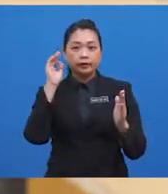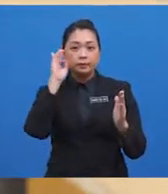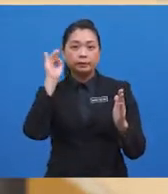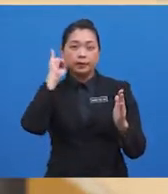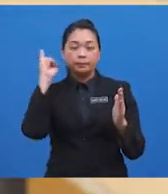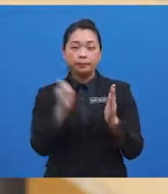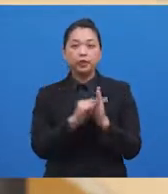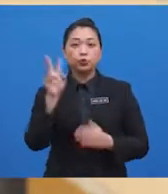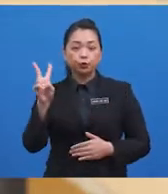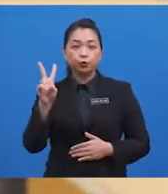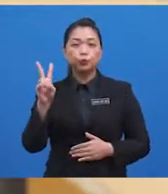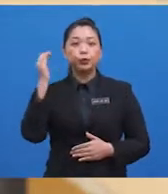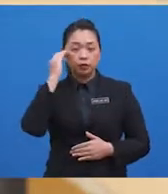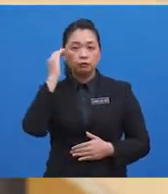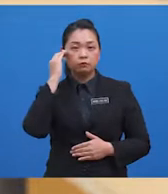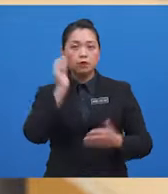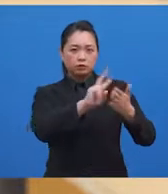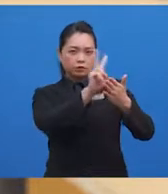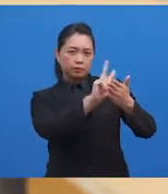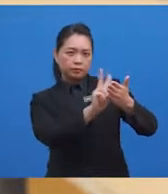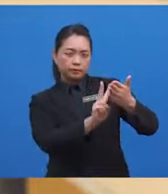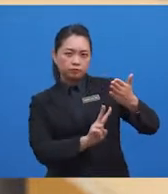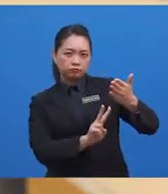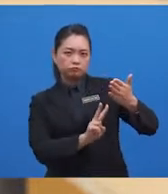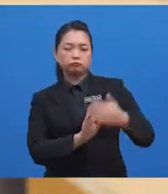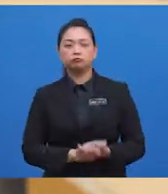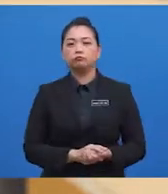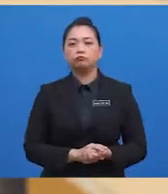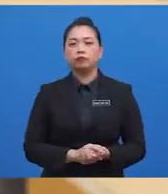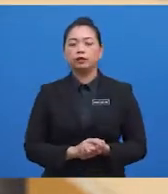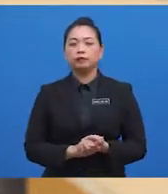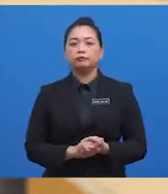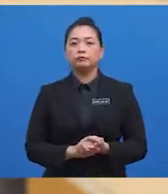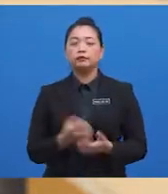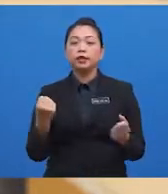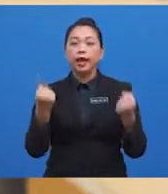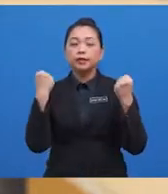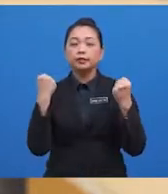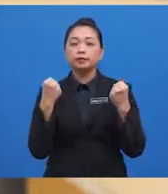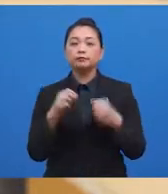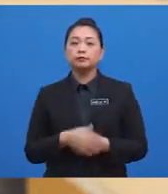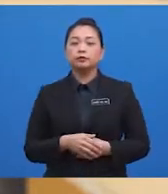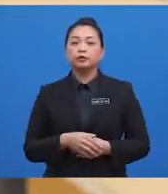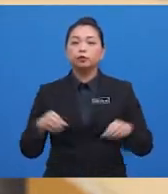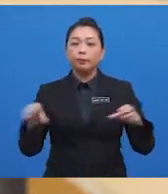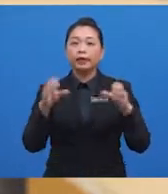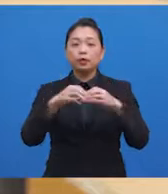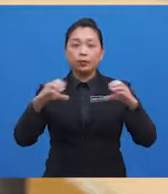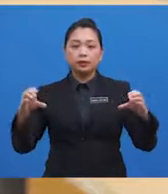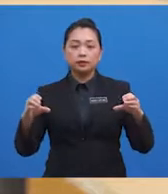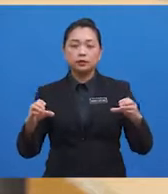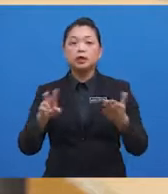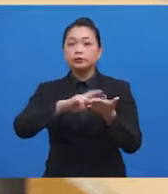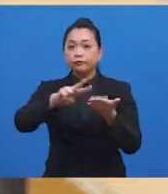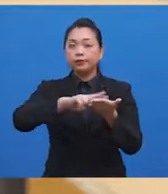skills of scheming and scanning on the text enhances the ability to make inferences. Thus, a reader's